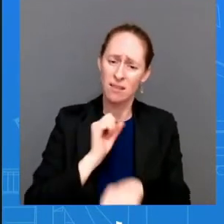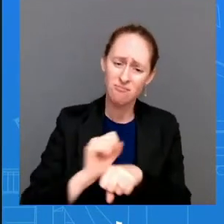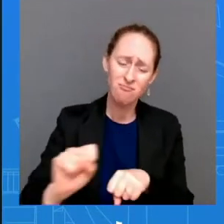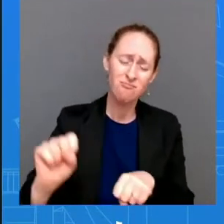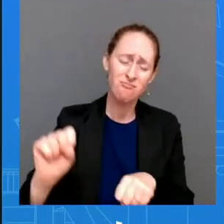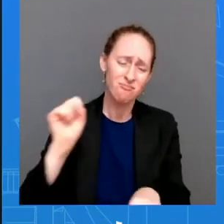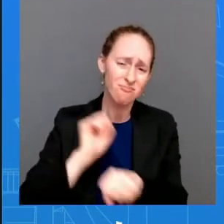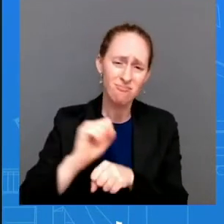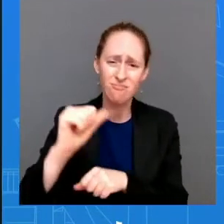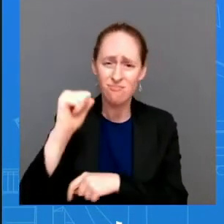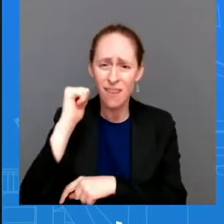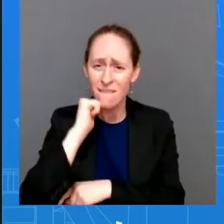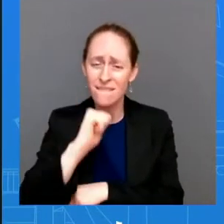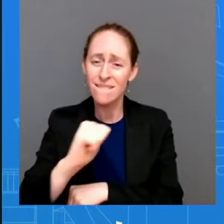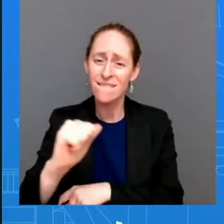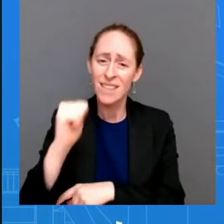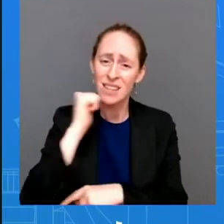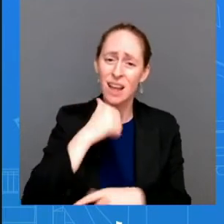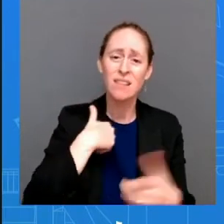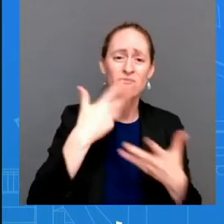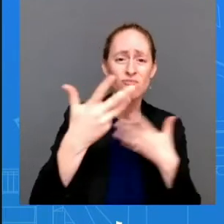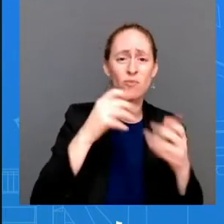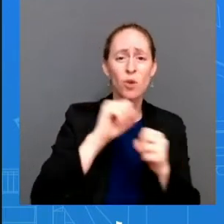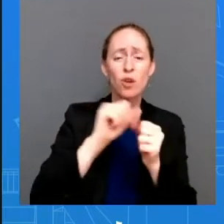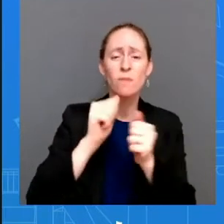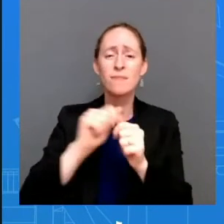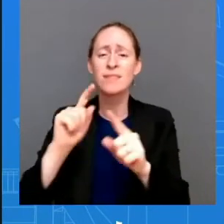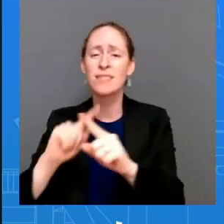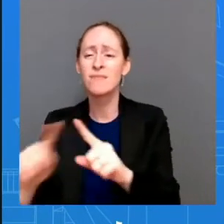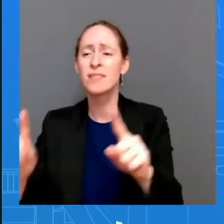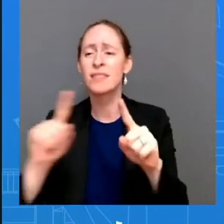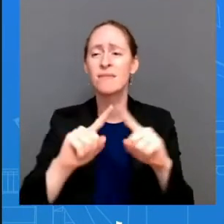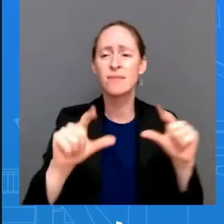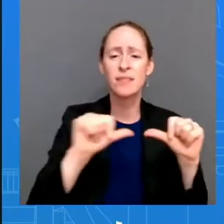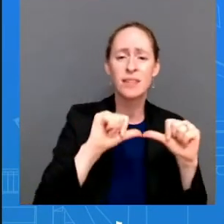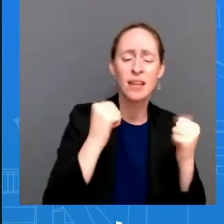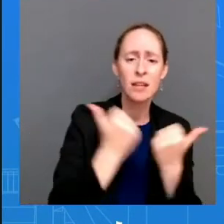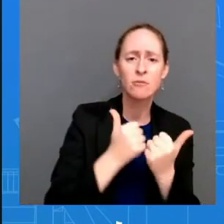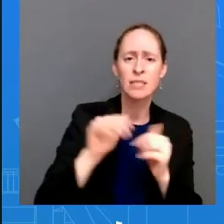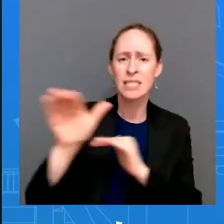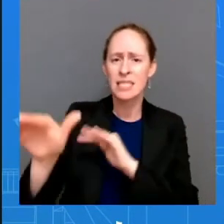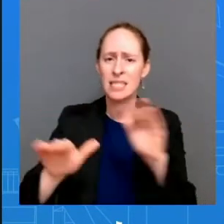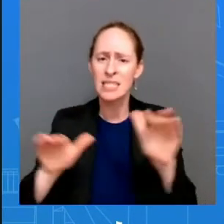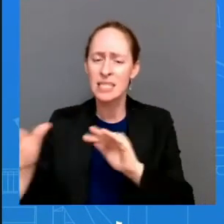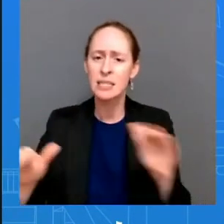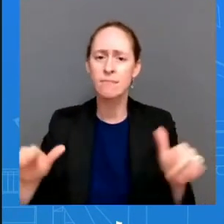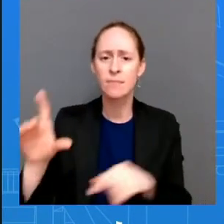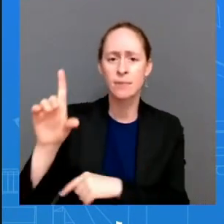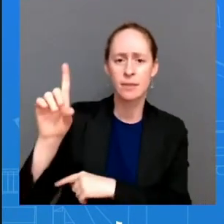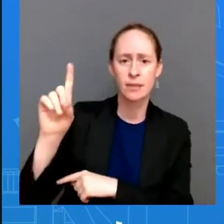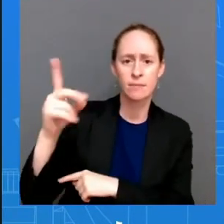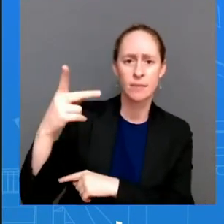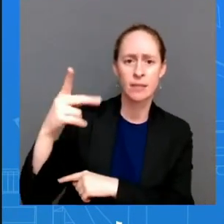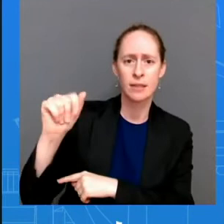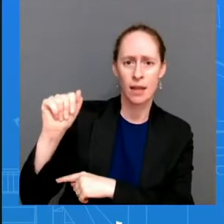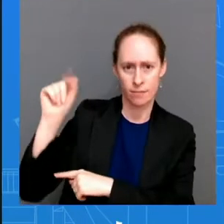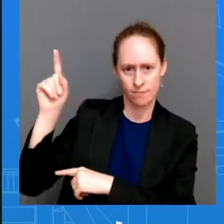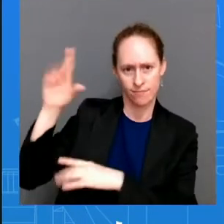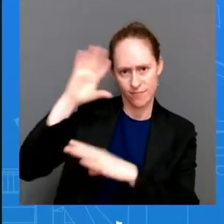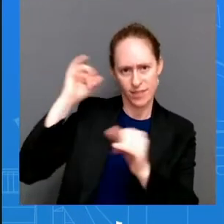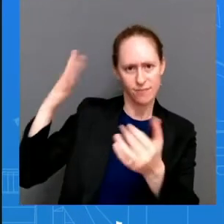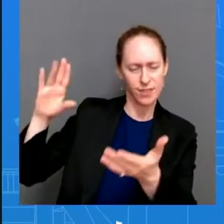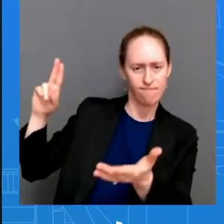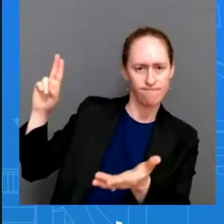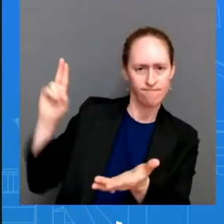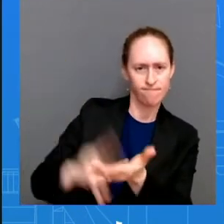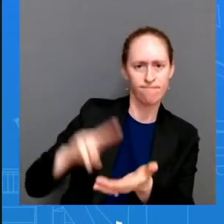to do the dpa that was an important move that the president signed on to so we can be make sure that we get more production out there